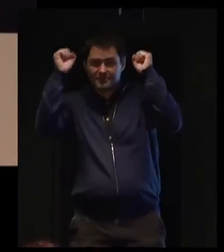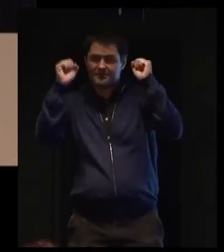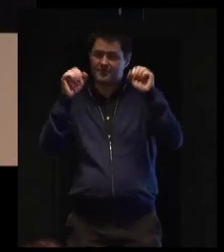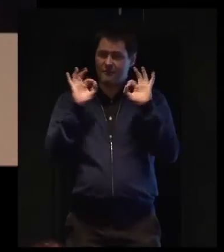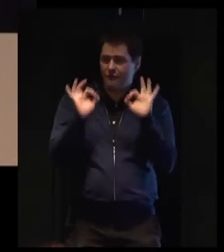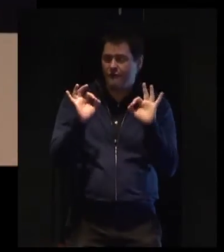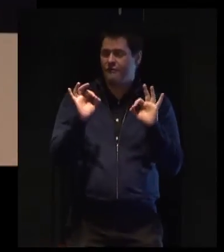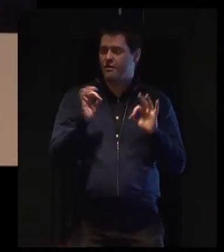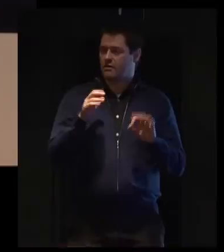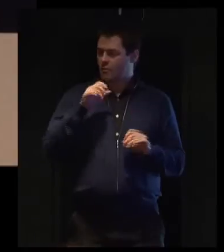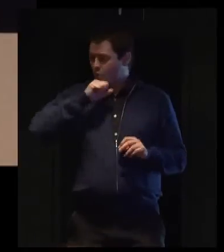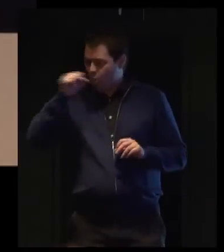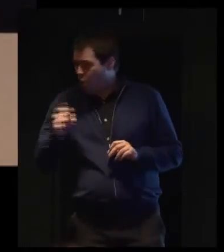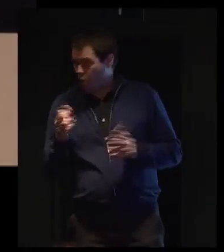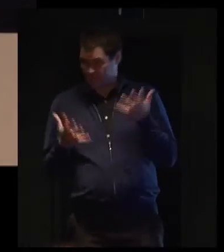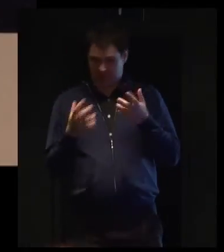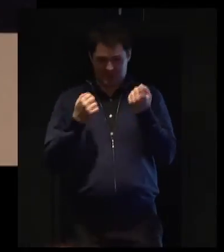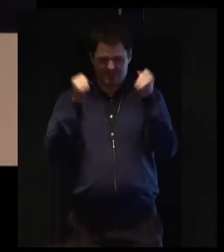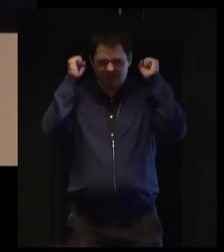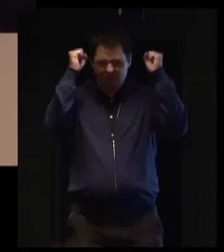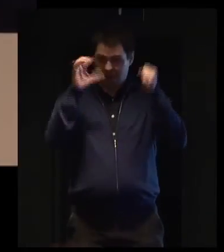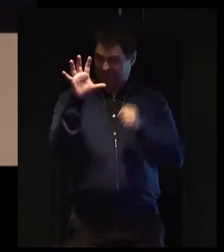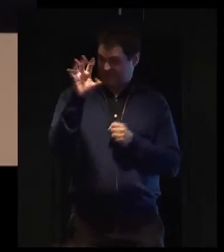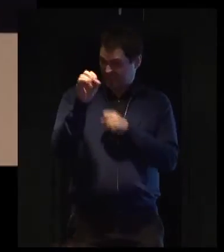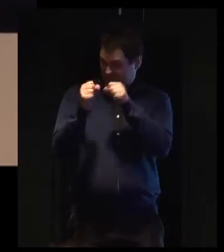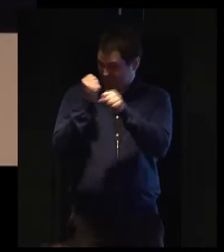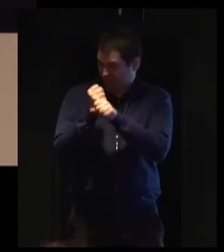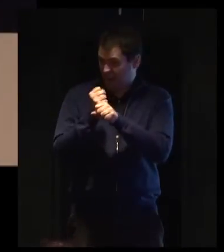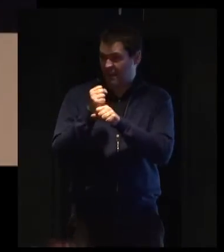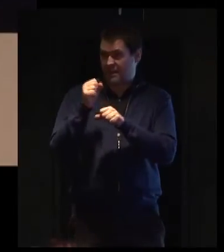and have been supporters for 50, 60 plus years.